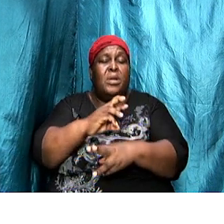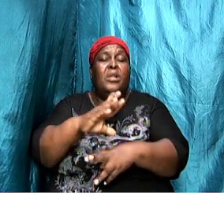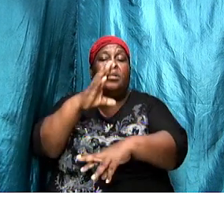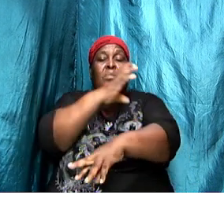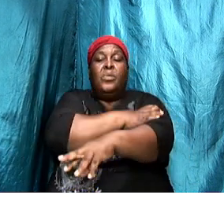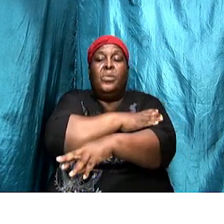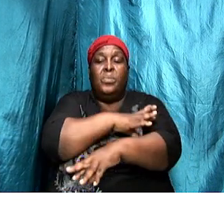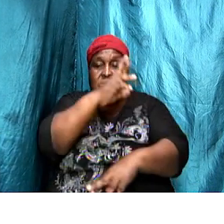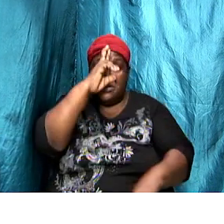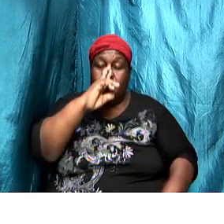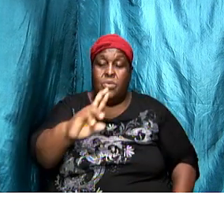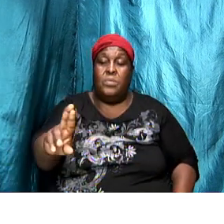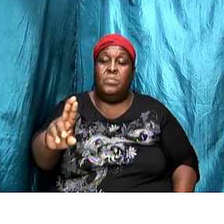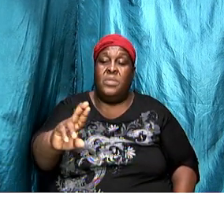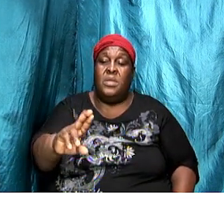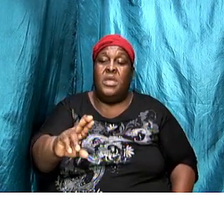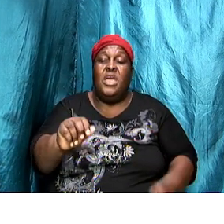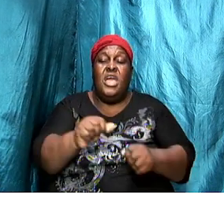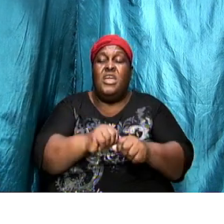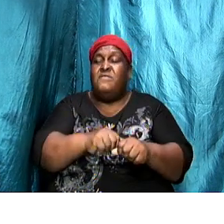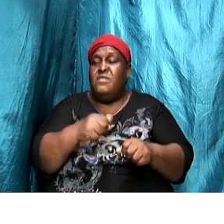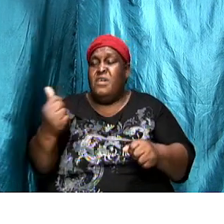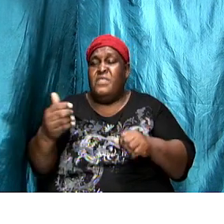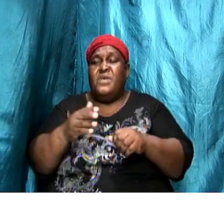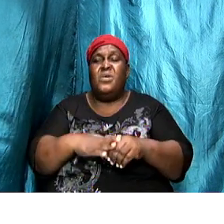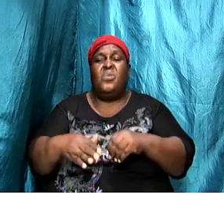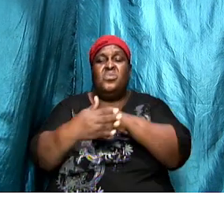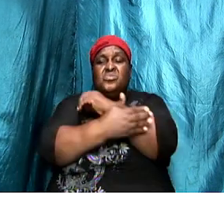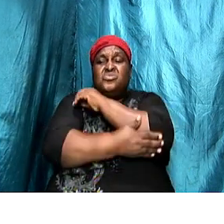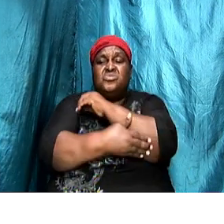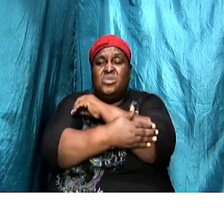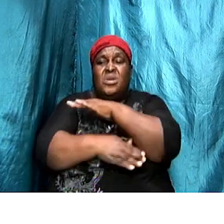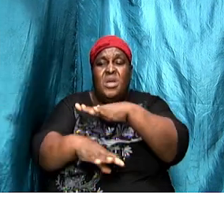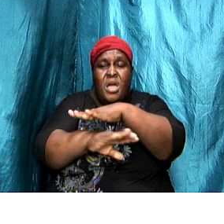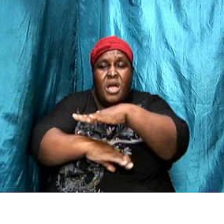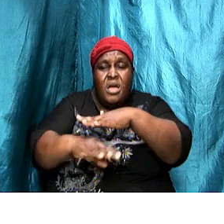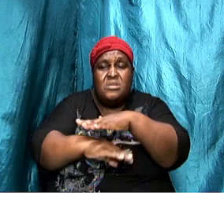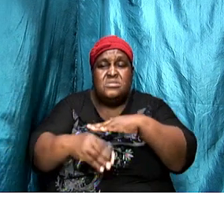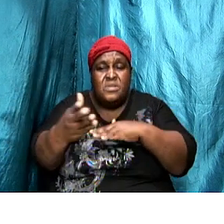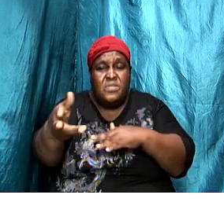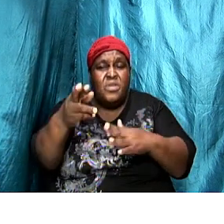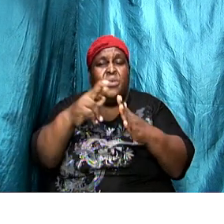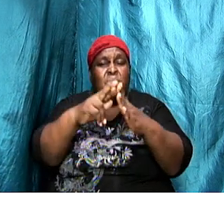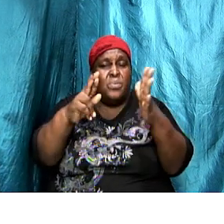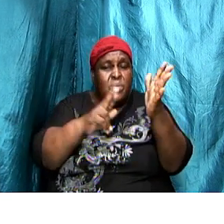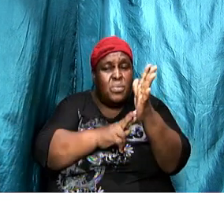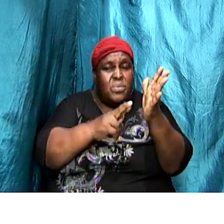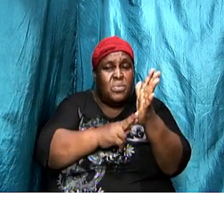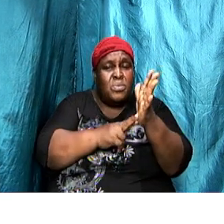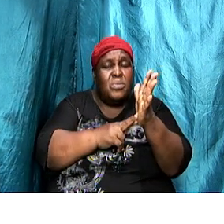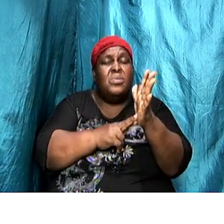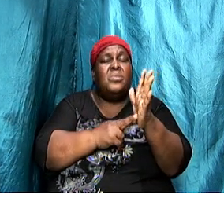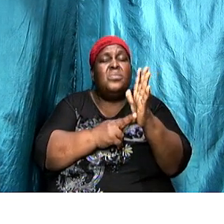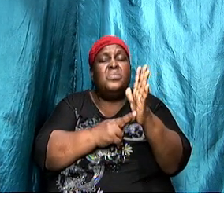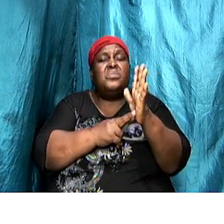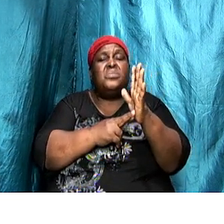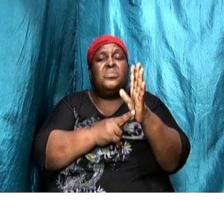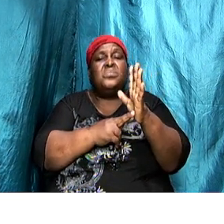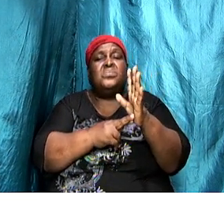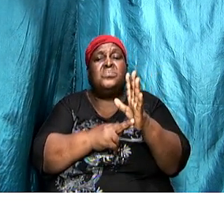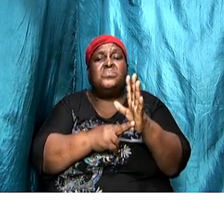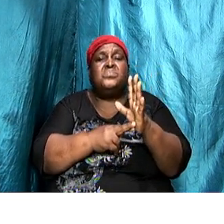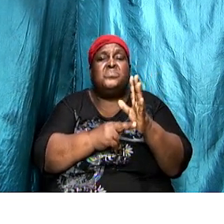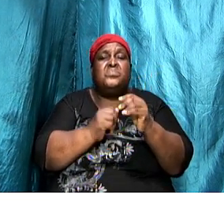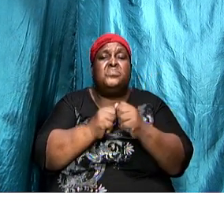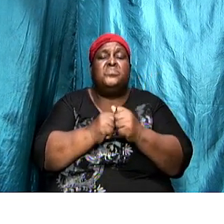and every other country that was under their jurisdiction under their colonial